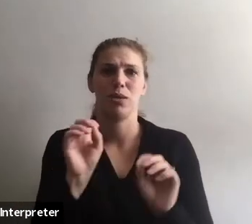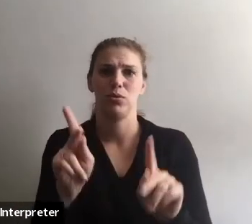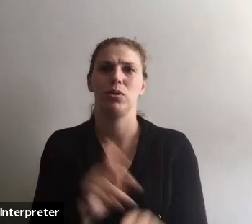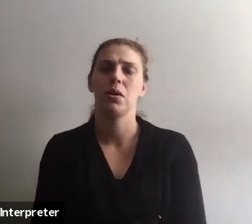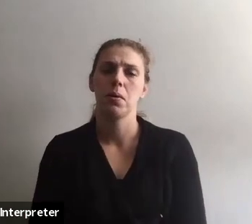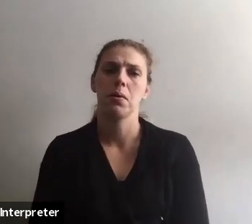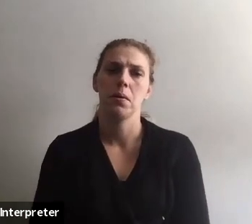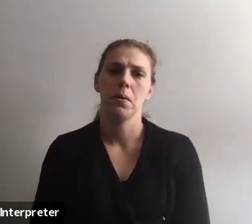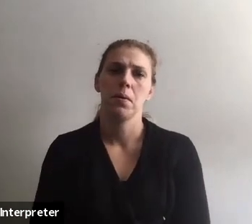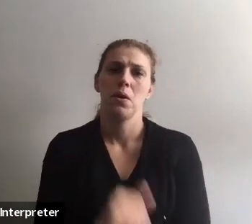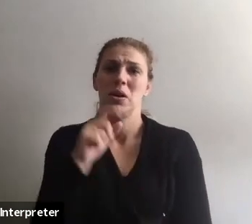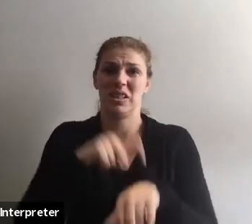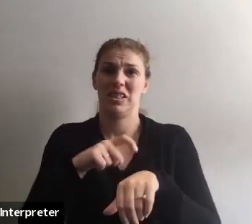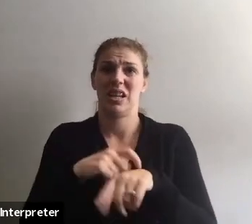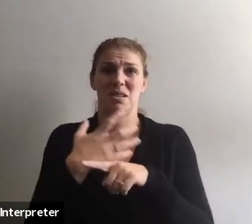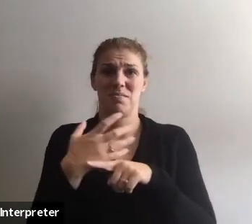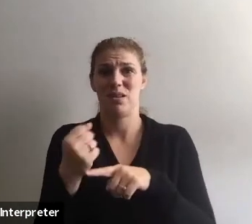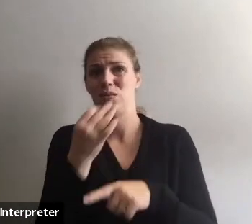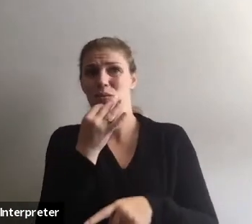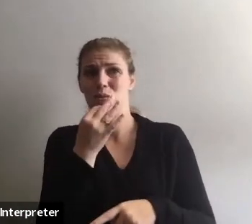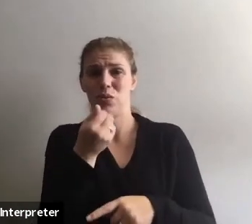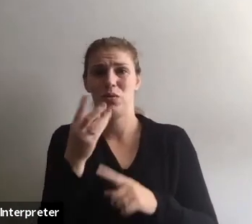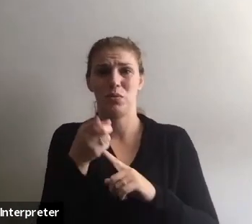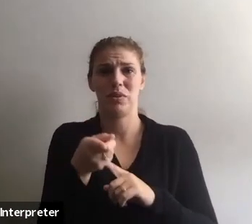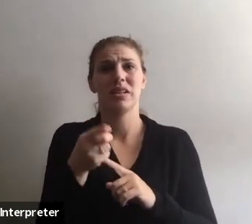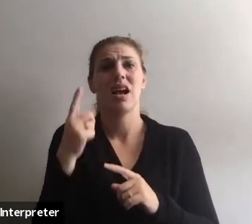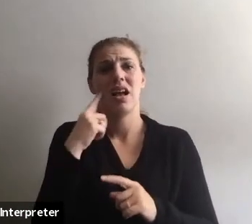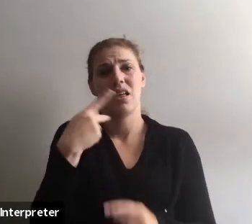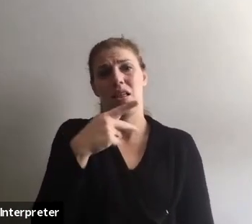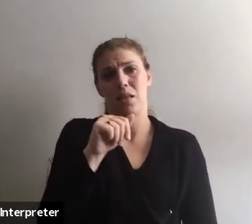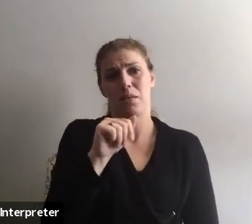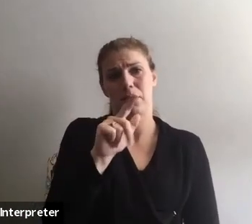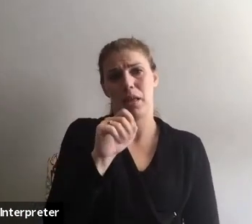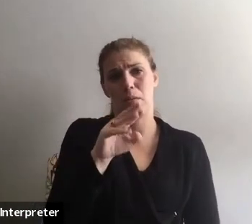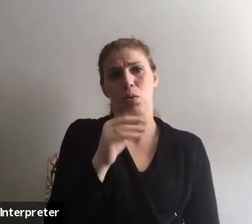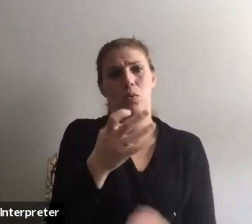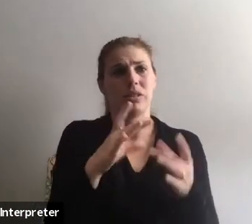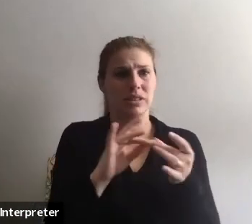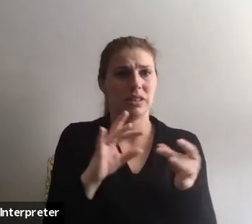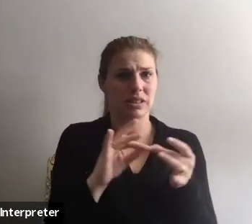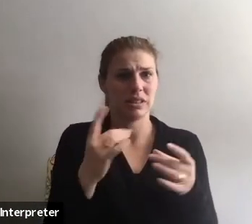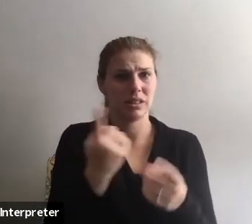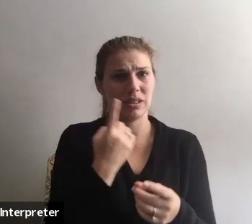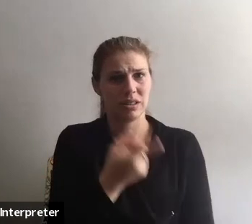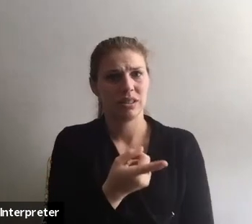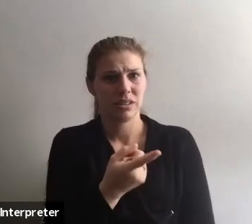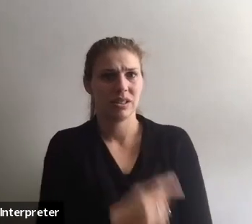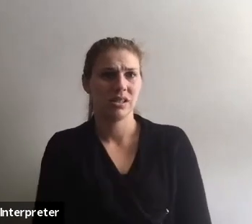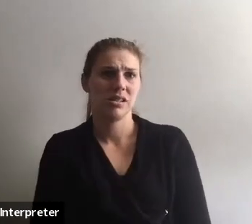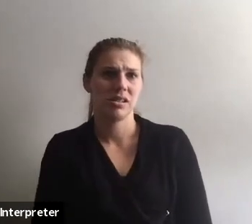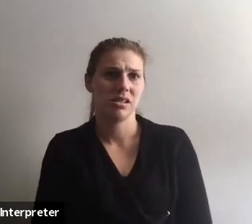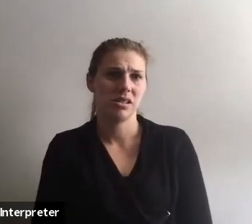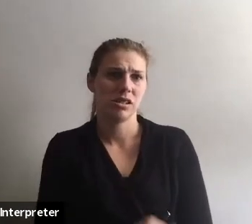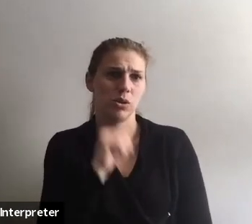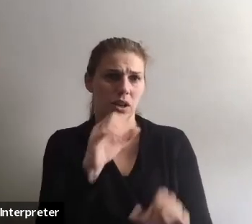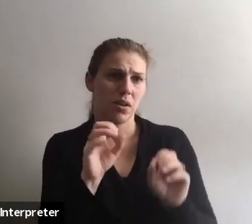We don't have a lot of time left. We have a few minutes and I think Palermo, you wanted to say something. Was there something you wanted to say and you didn't get